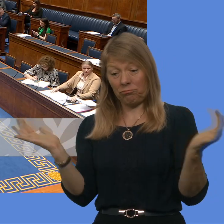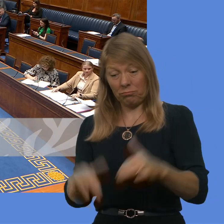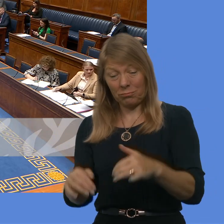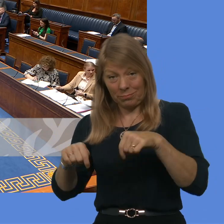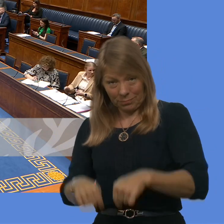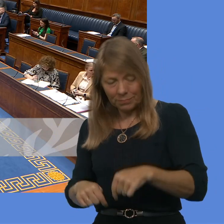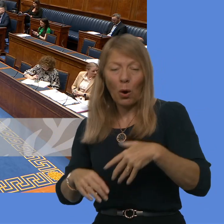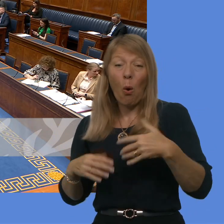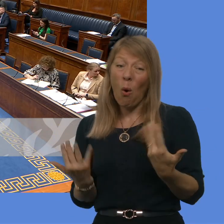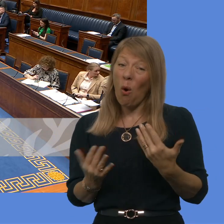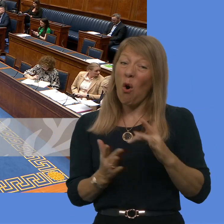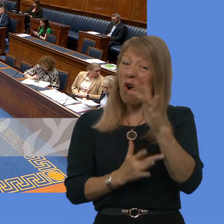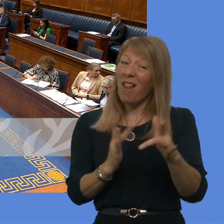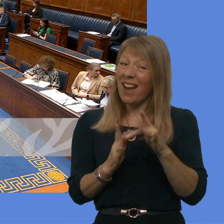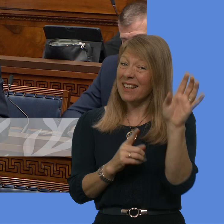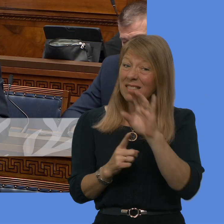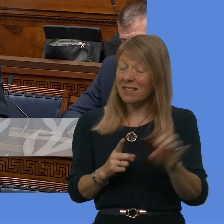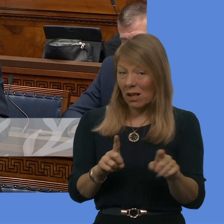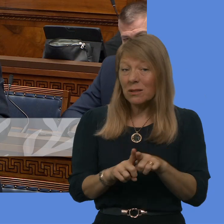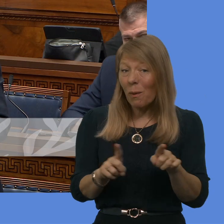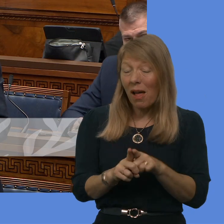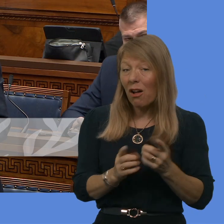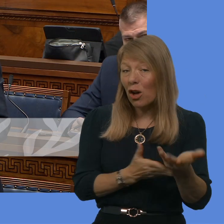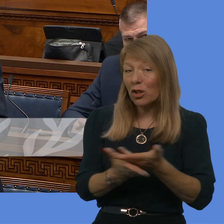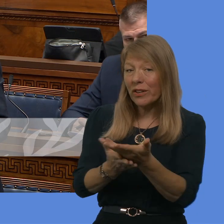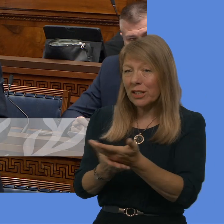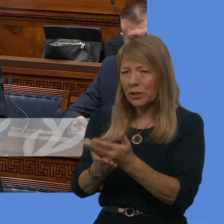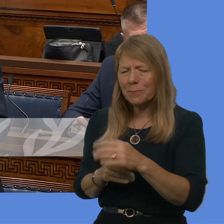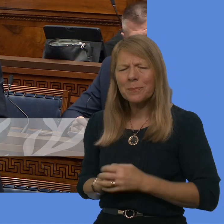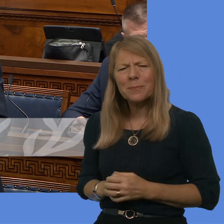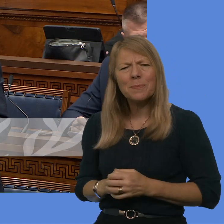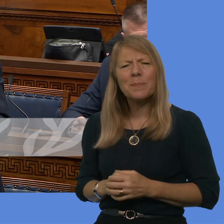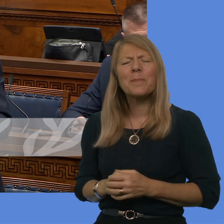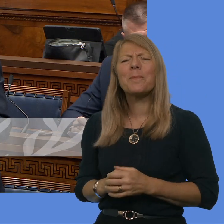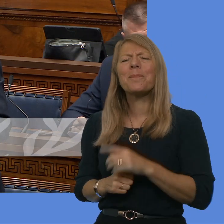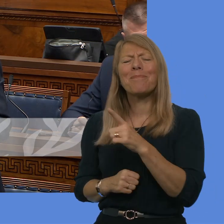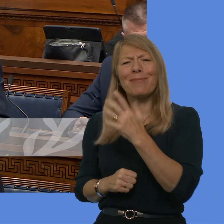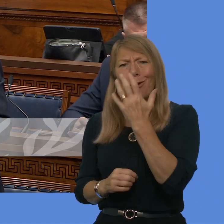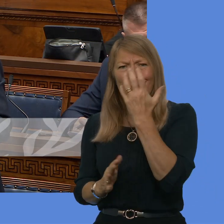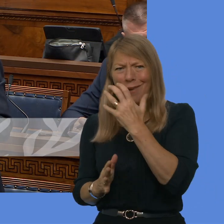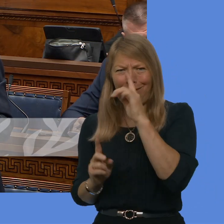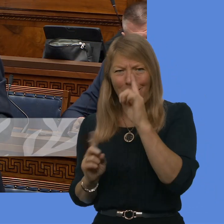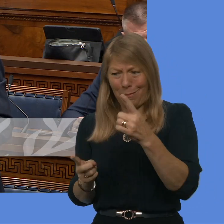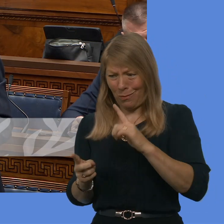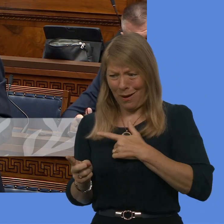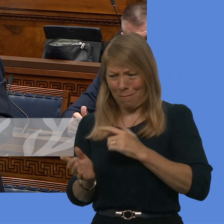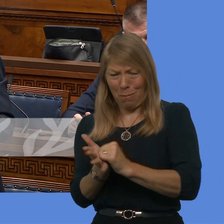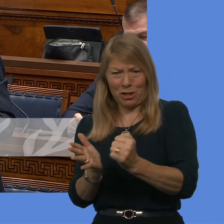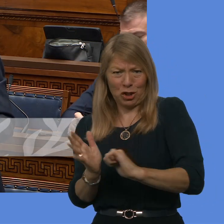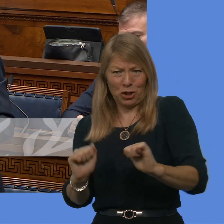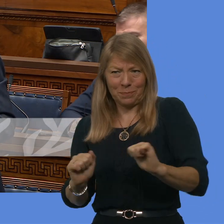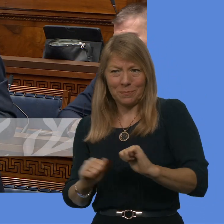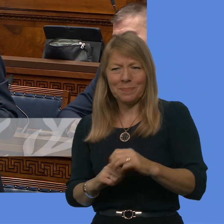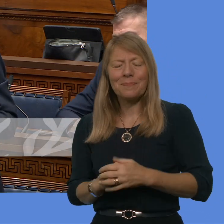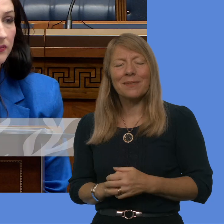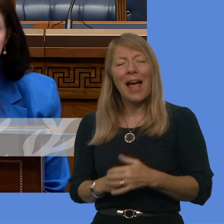understand from the Deputy First Minister that the programme is actually drafted, but cannot be published yet? Secondly, I ask the Deputy First Minister, in response to a question that I submitted, we